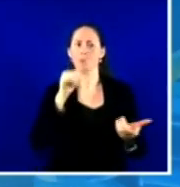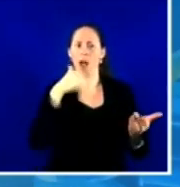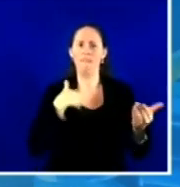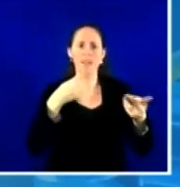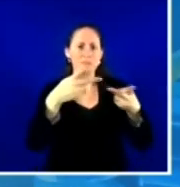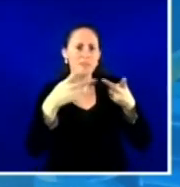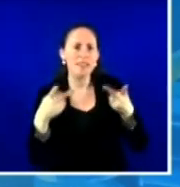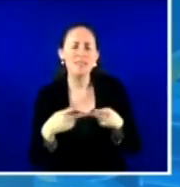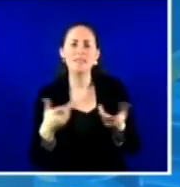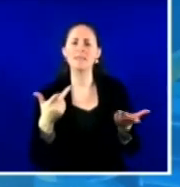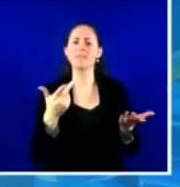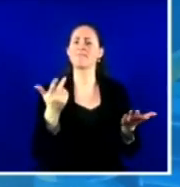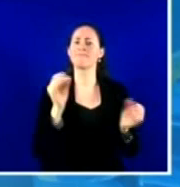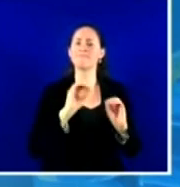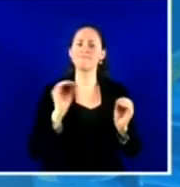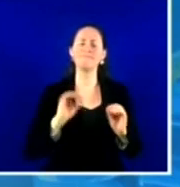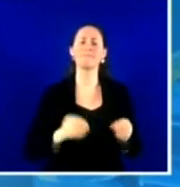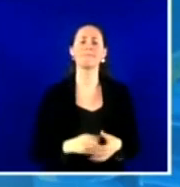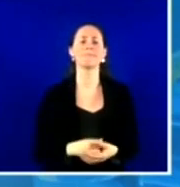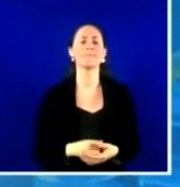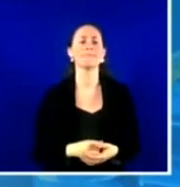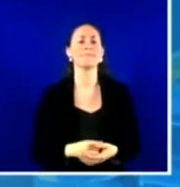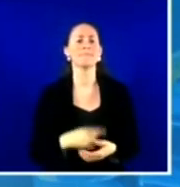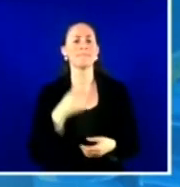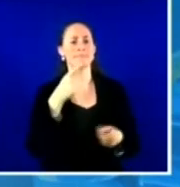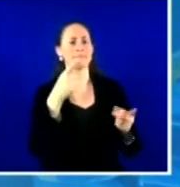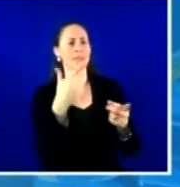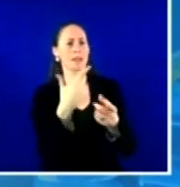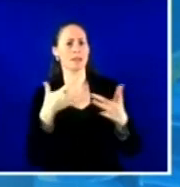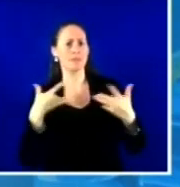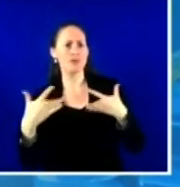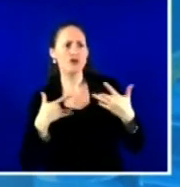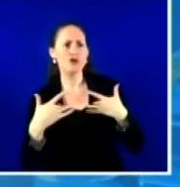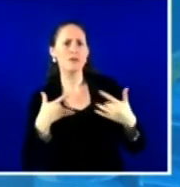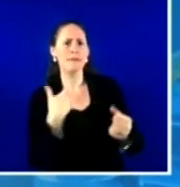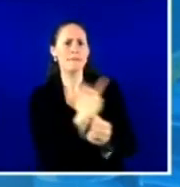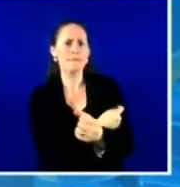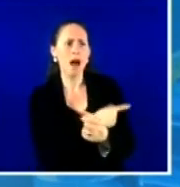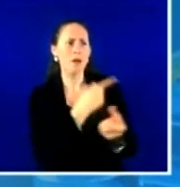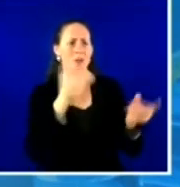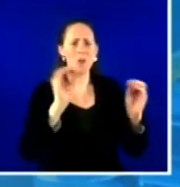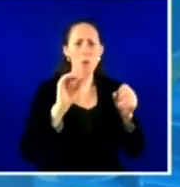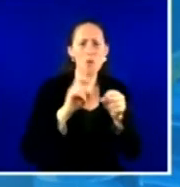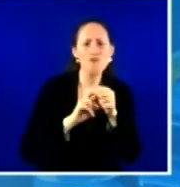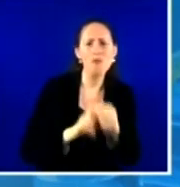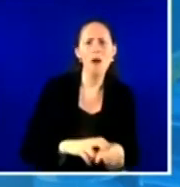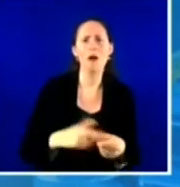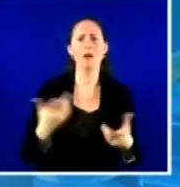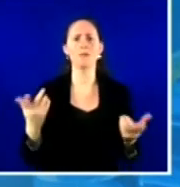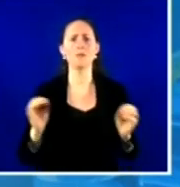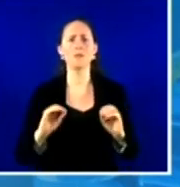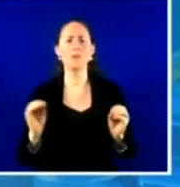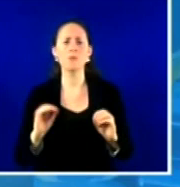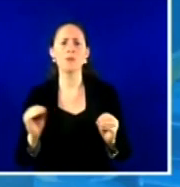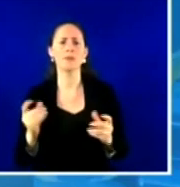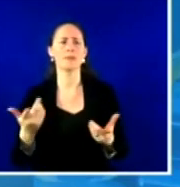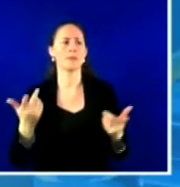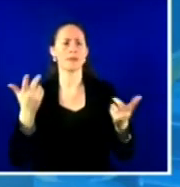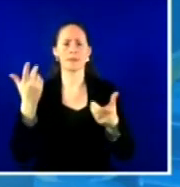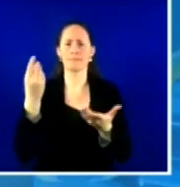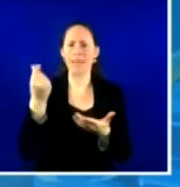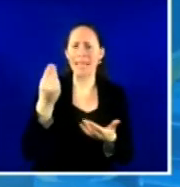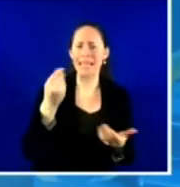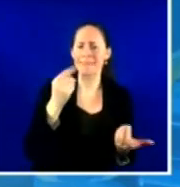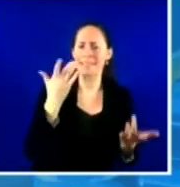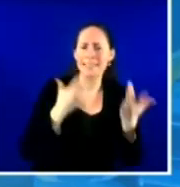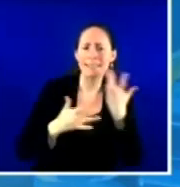to overcoming things like mobility and transportation and other socioeconomic barriers. And it has meant working